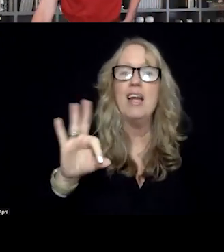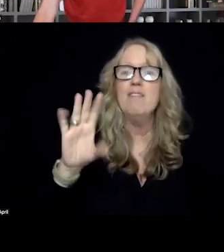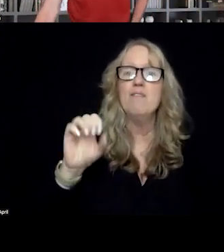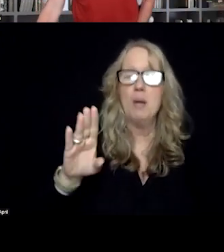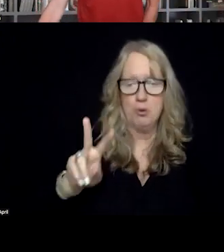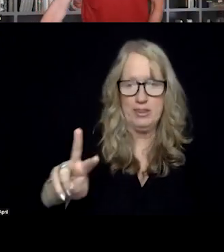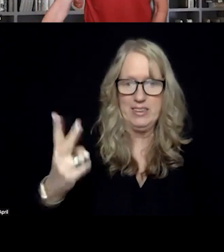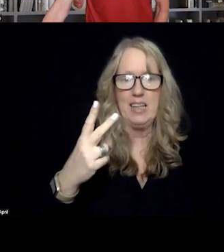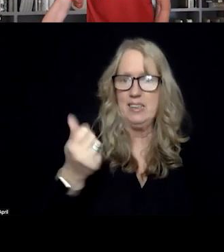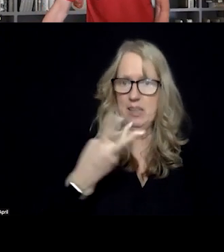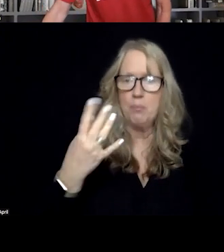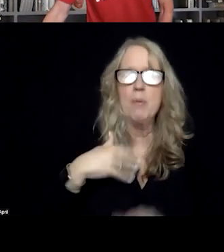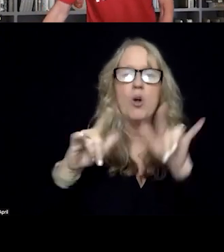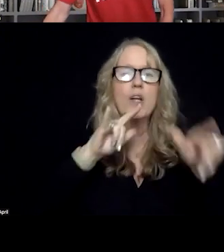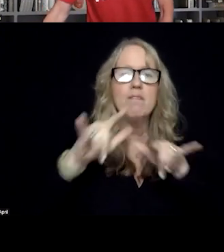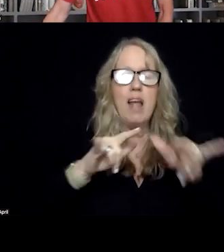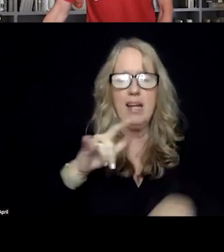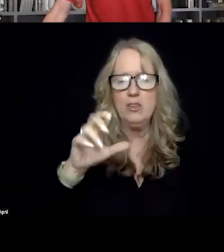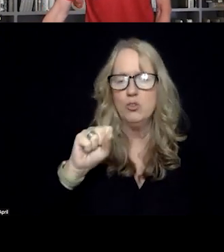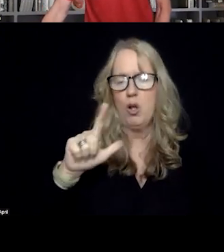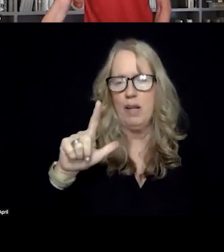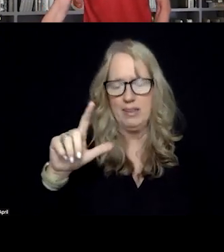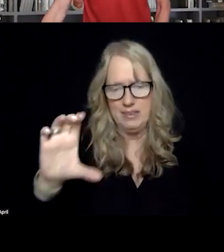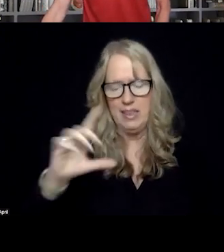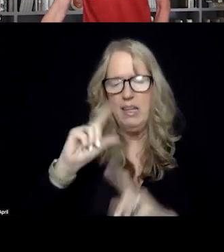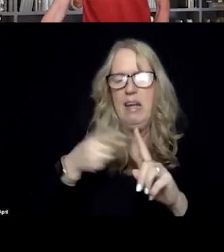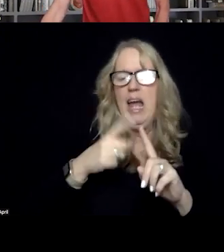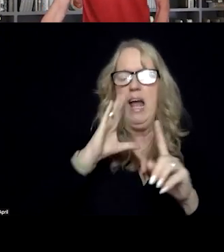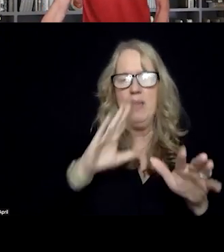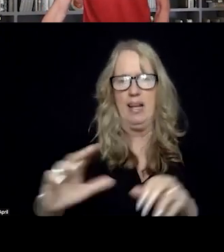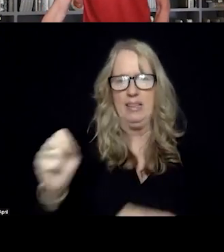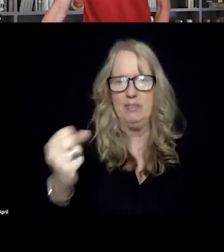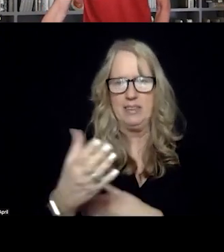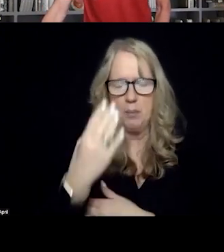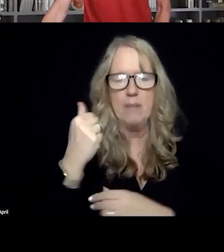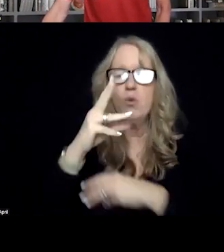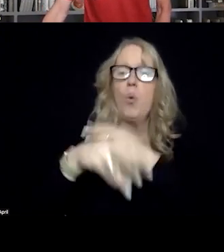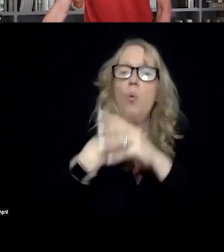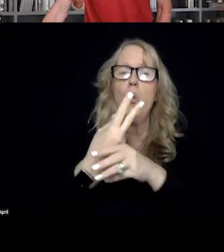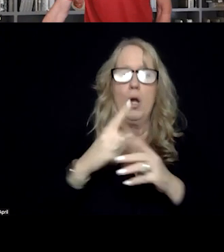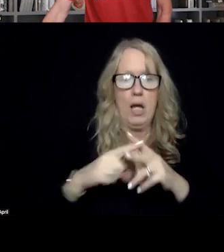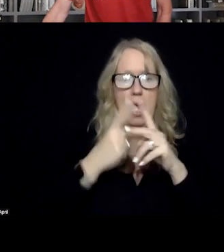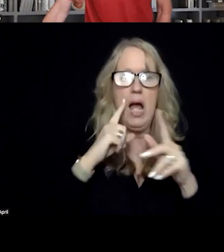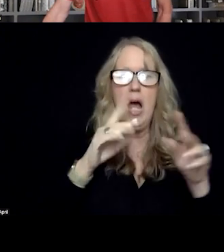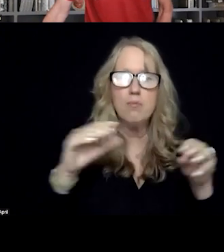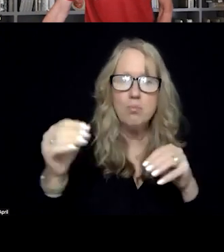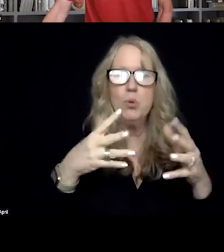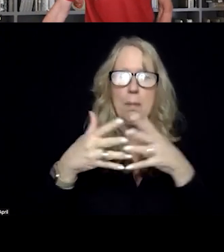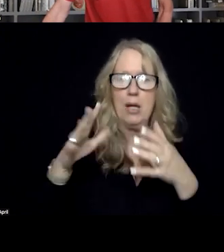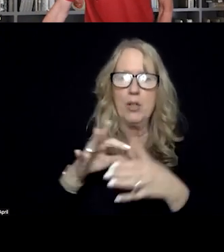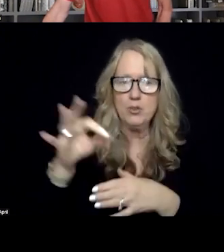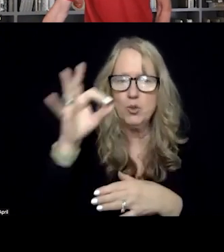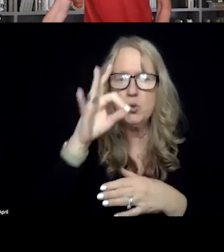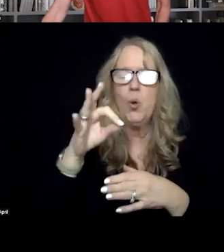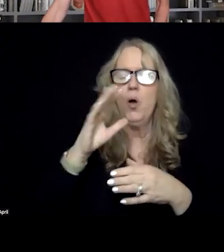a number of us are flying into Salt Lake City on Thursday night and leaving out on Saturday morning for the world premiere of Moving America's Soul on Suicide in partnership